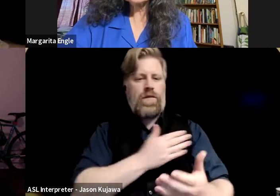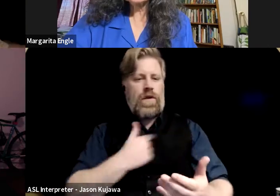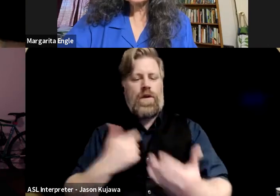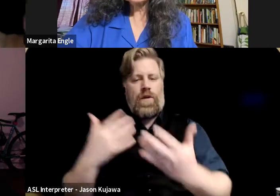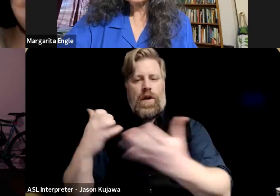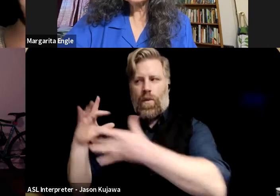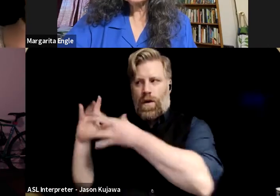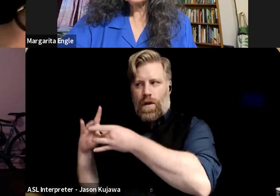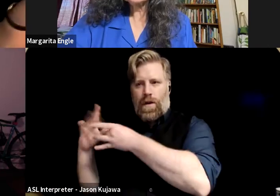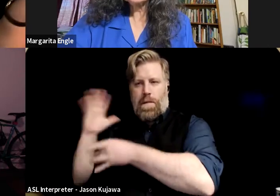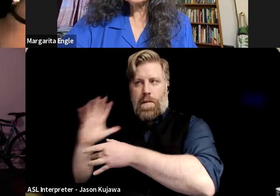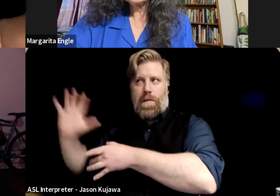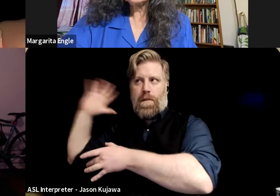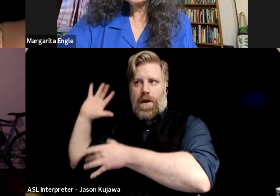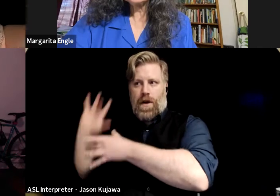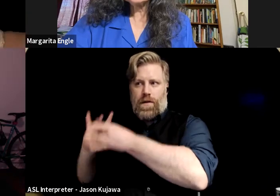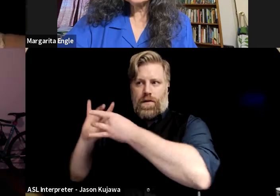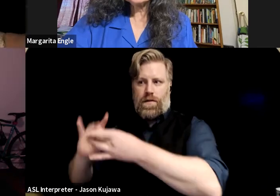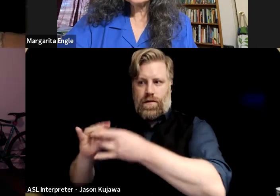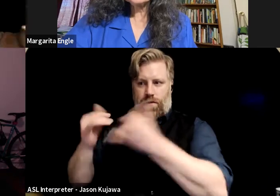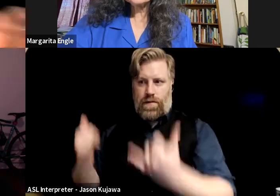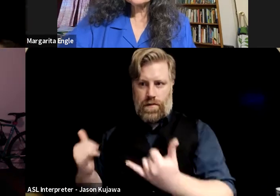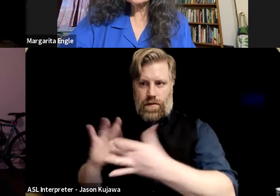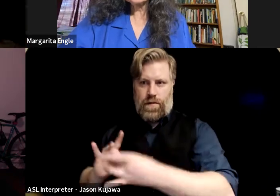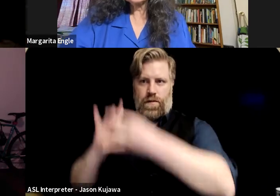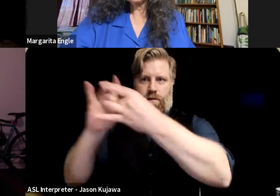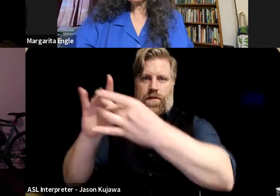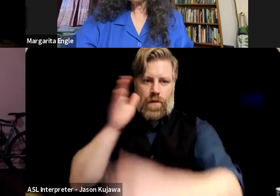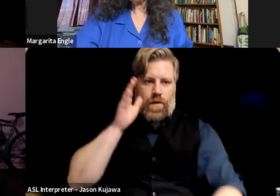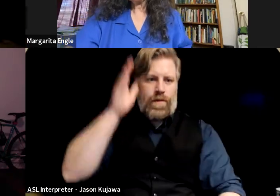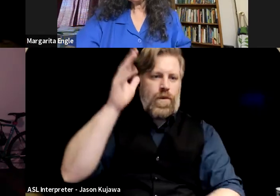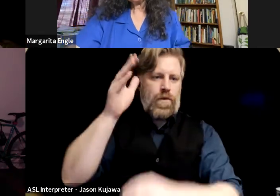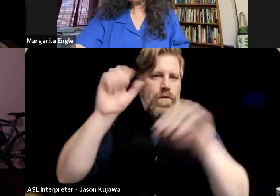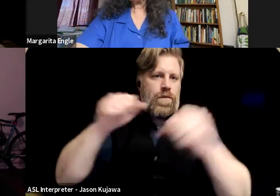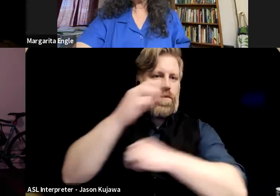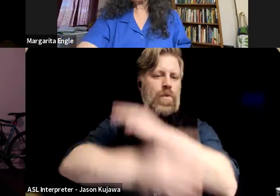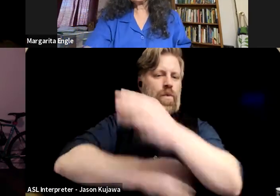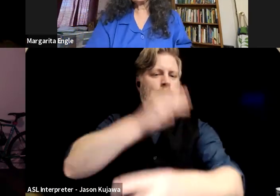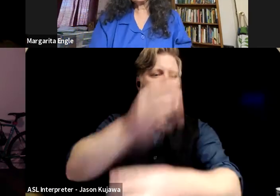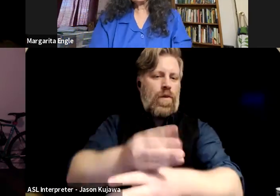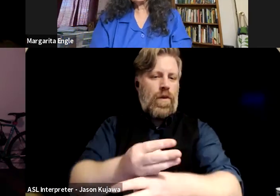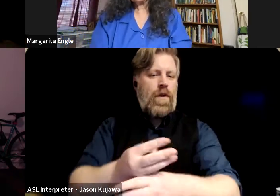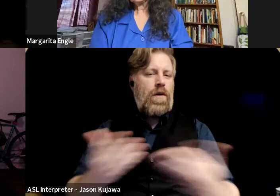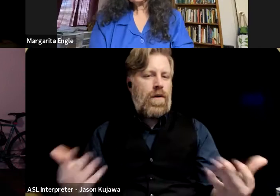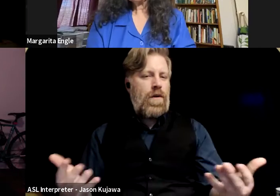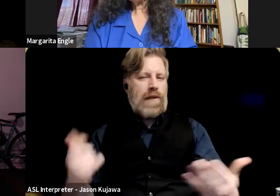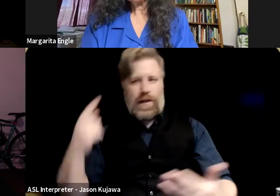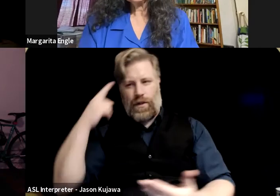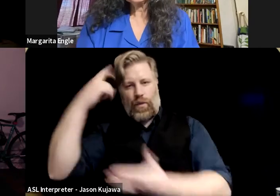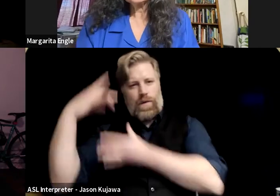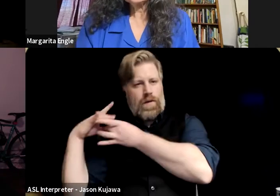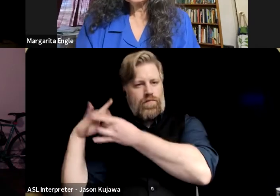connecting, um, the dreams of ancestors in the present, and then the dreams of us in the present and the future, and,